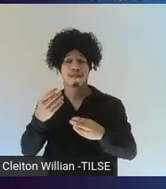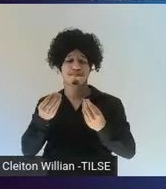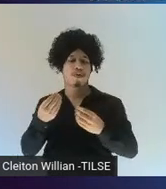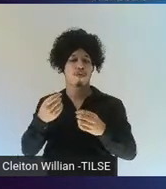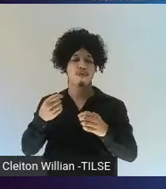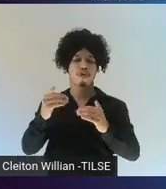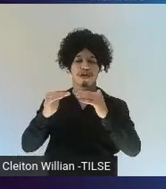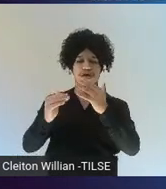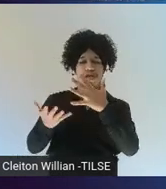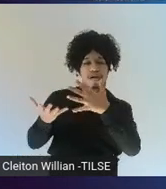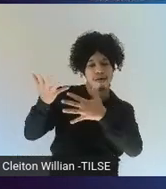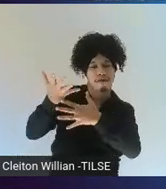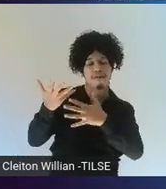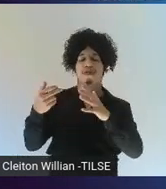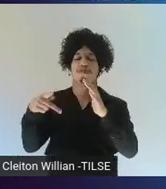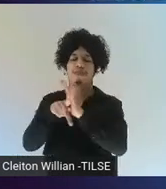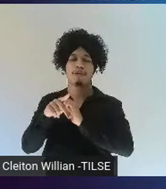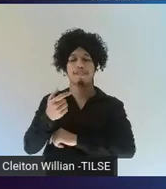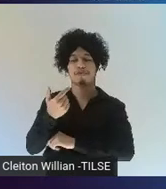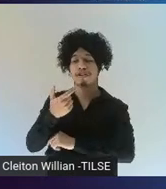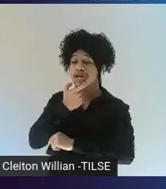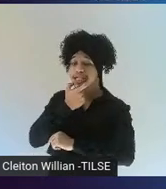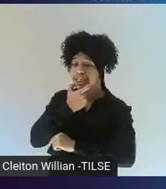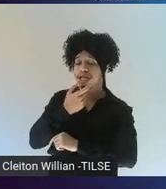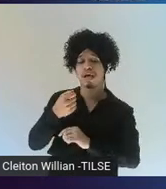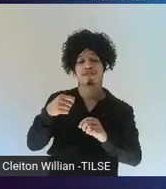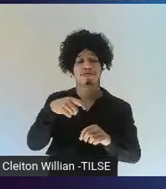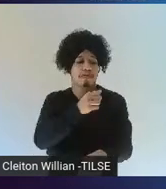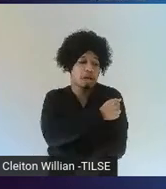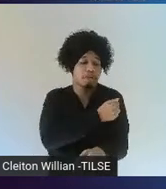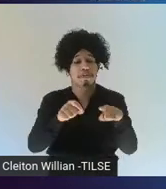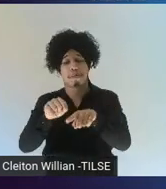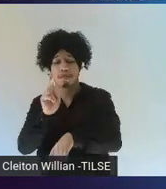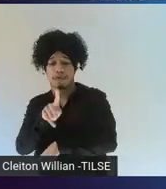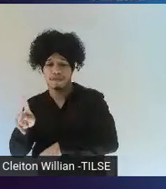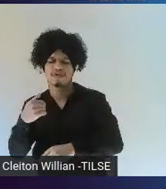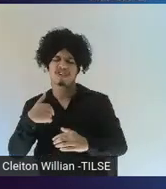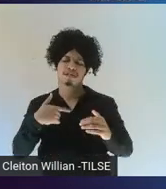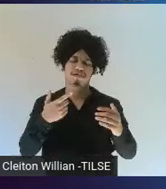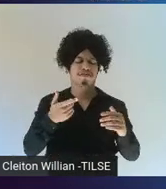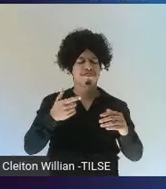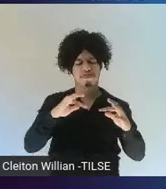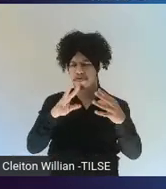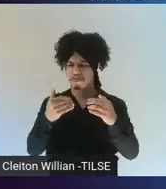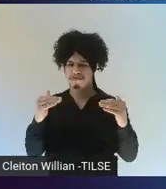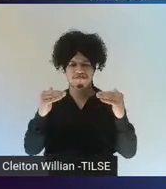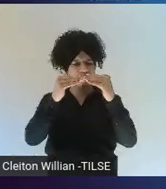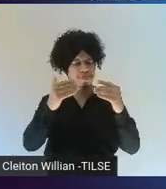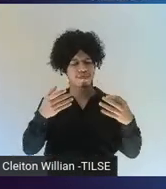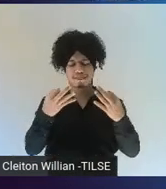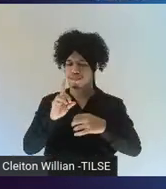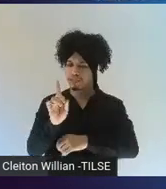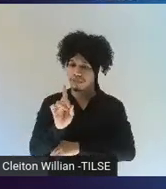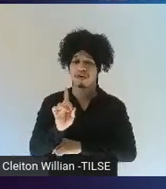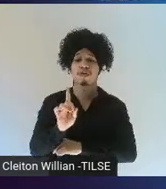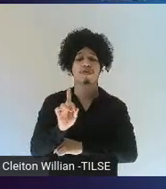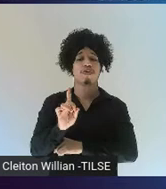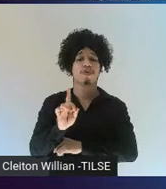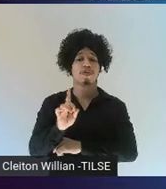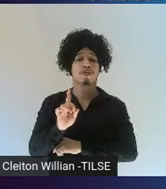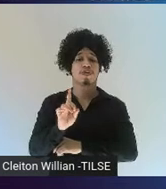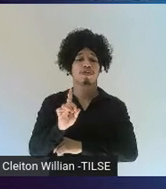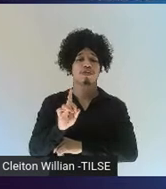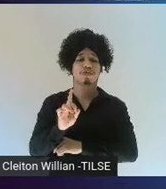I think I cited the Makaro study. I have it in the references at the end here. The Makaro study came to the same conclusions that